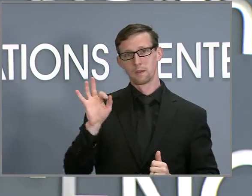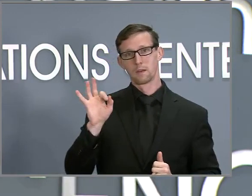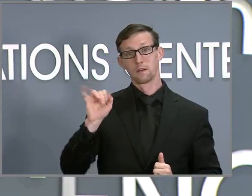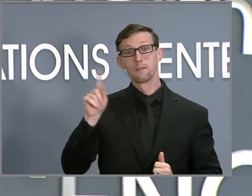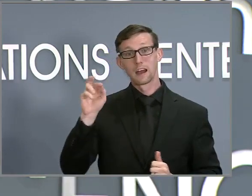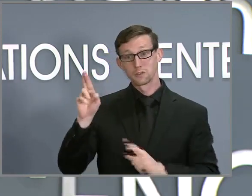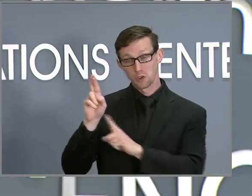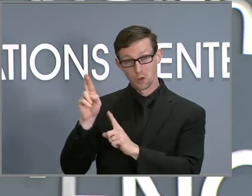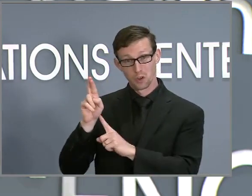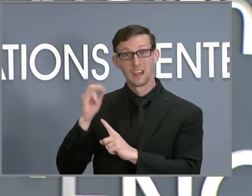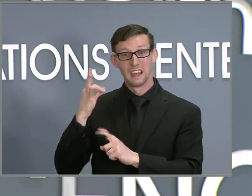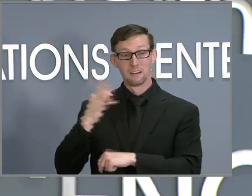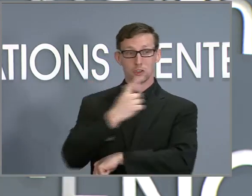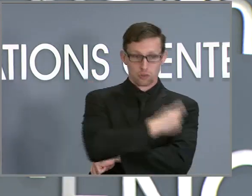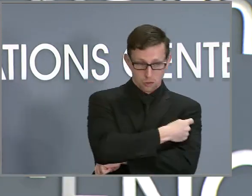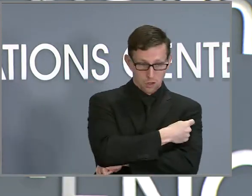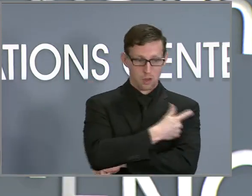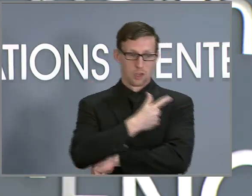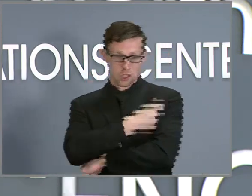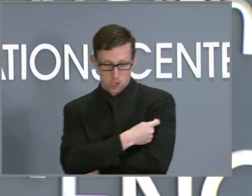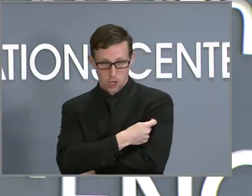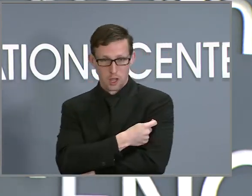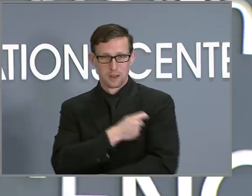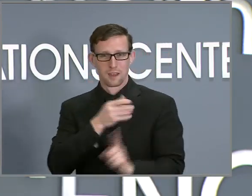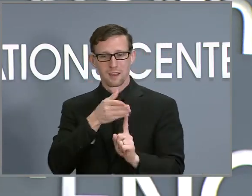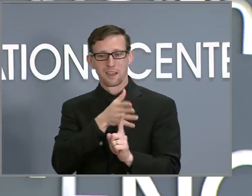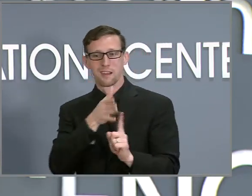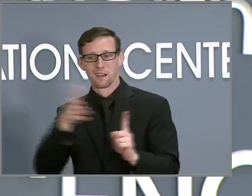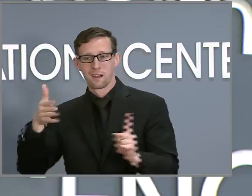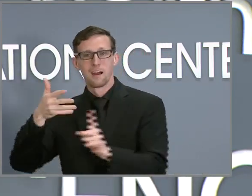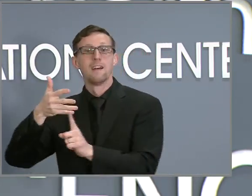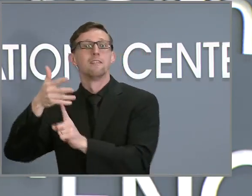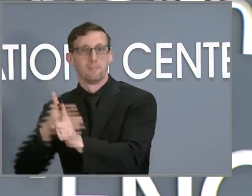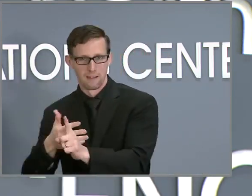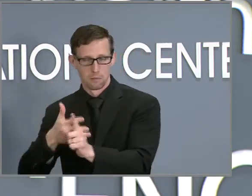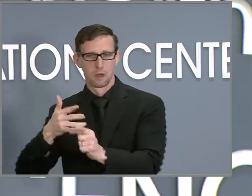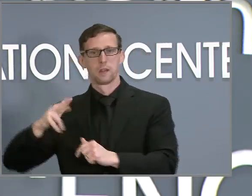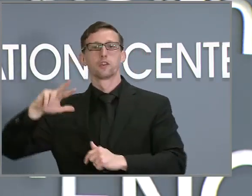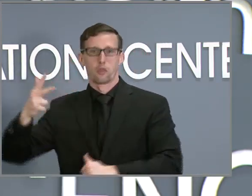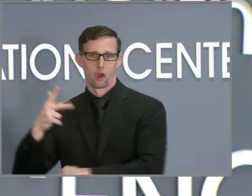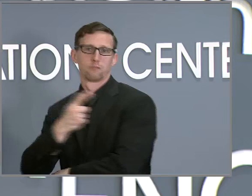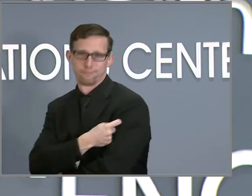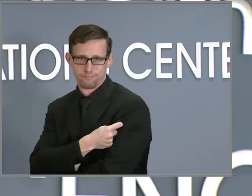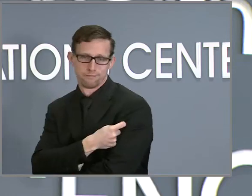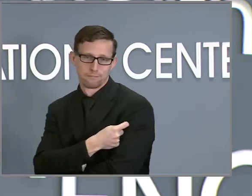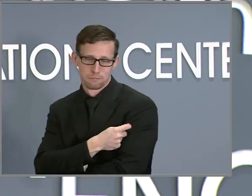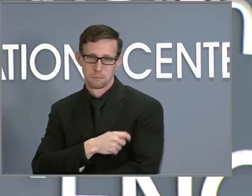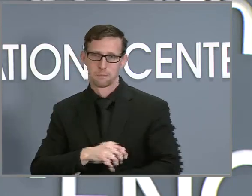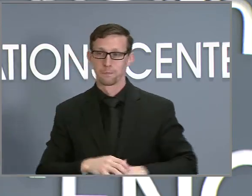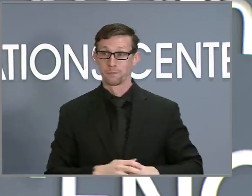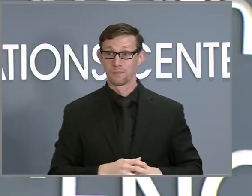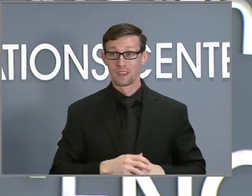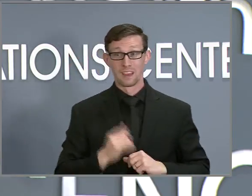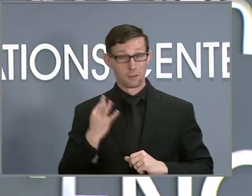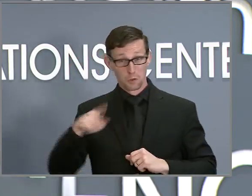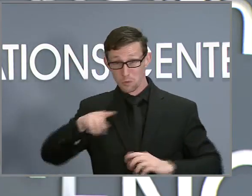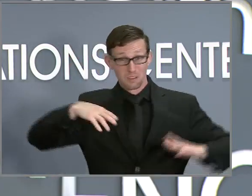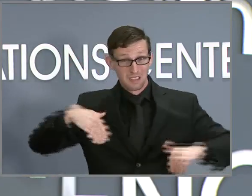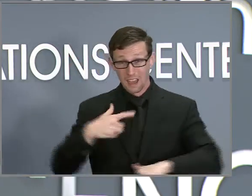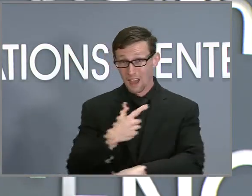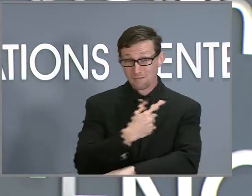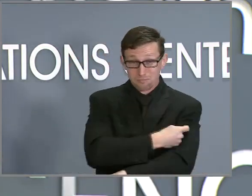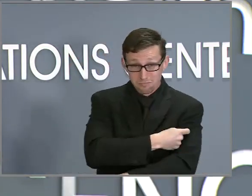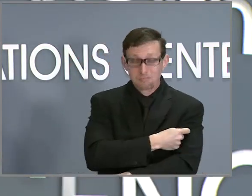If you haven't gotten vaccinated yet, please talk with a doctor, nurse, or other medical professional, or go to reliable